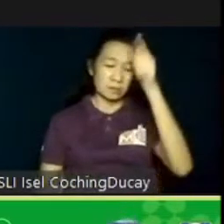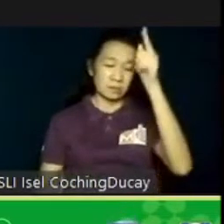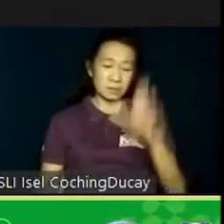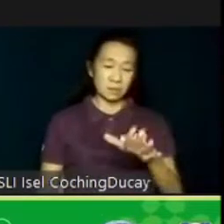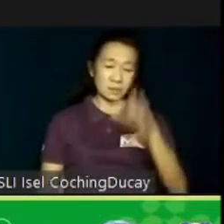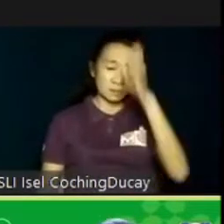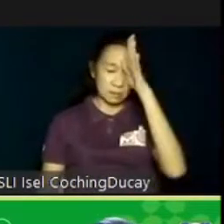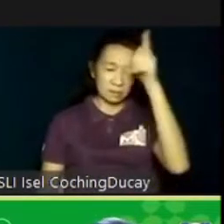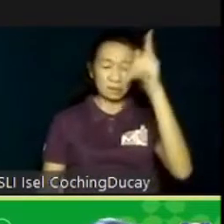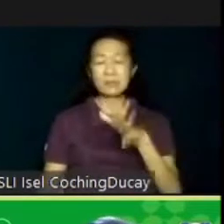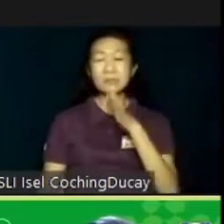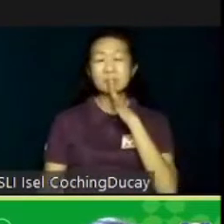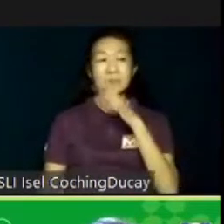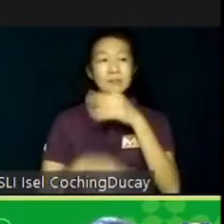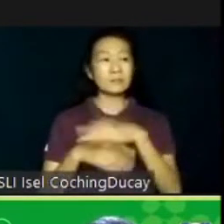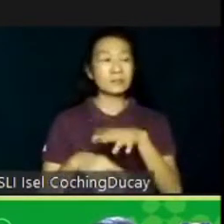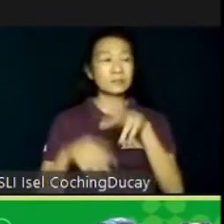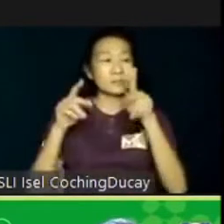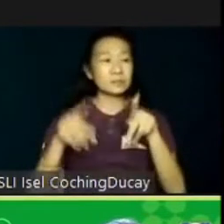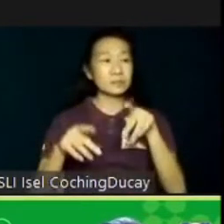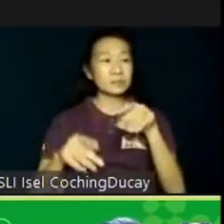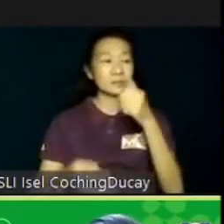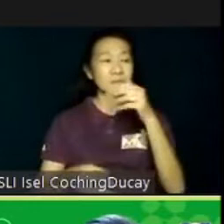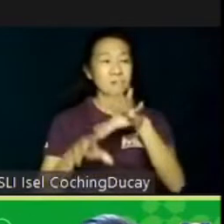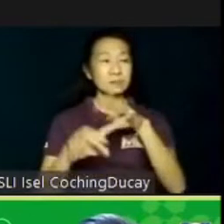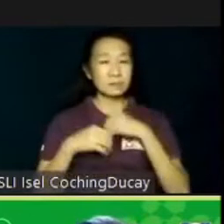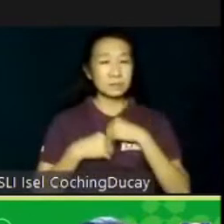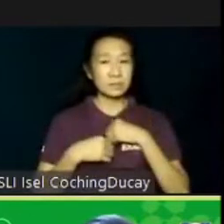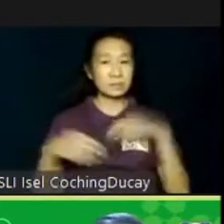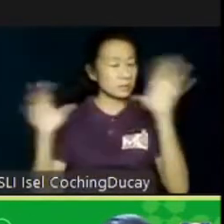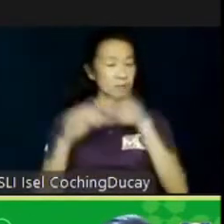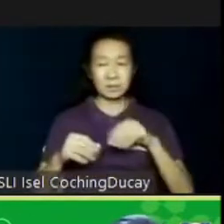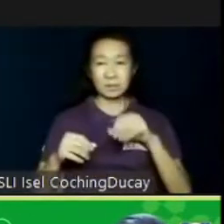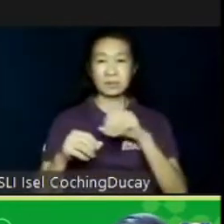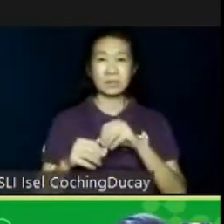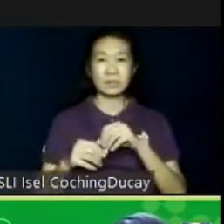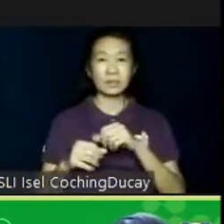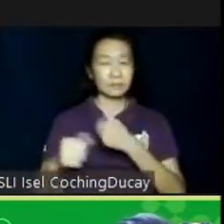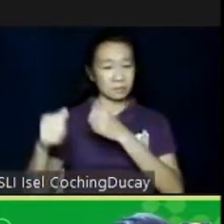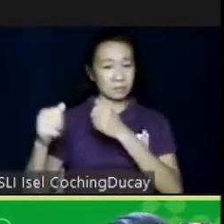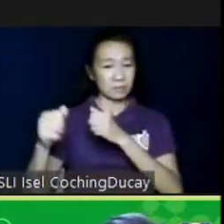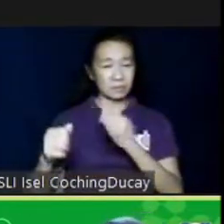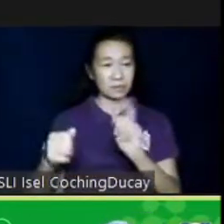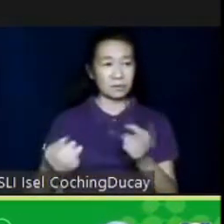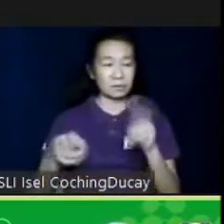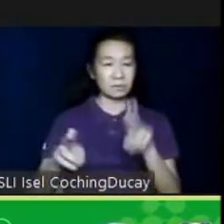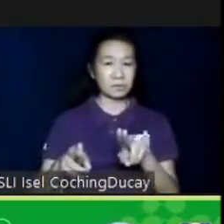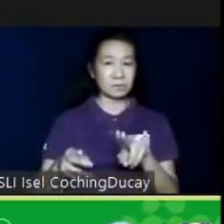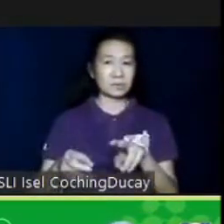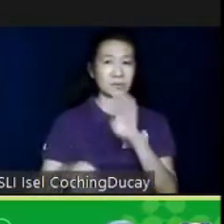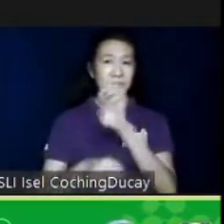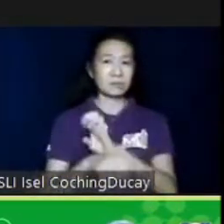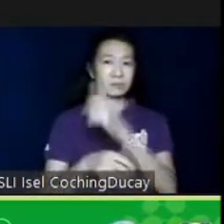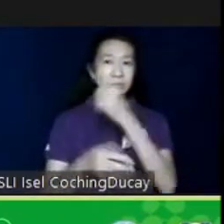And after a person is employed, there is no follow-through on what happens to their employment. So, that was